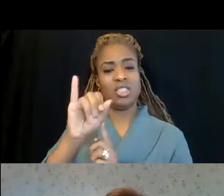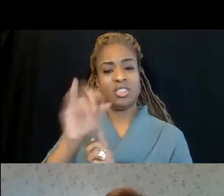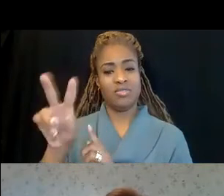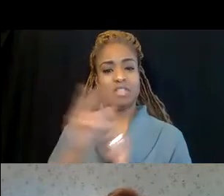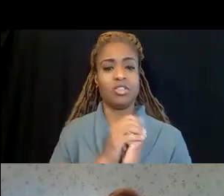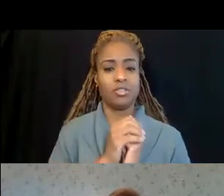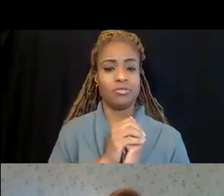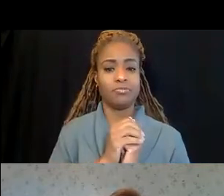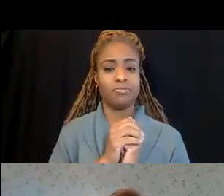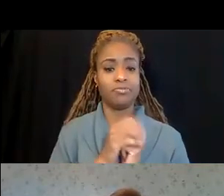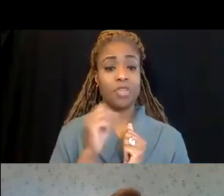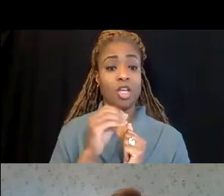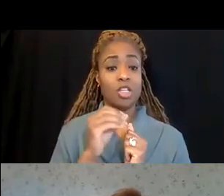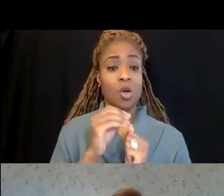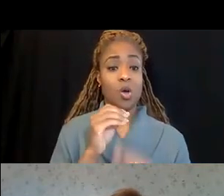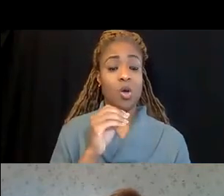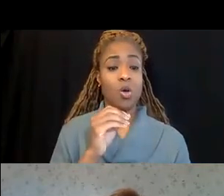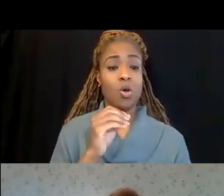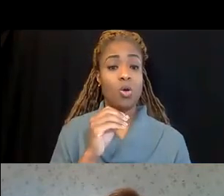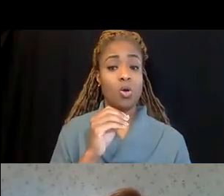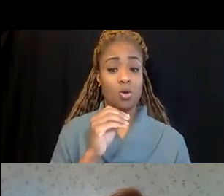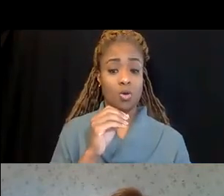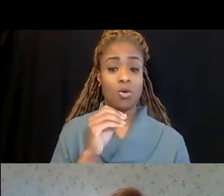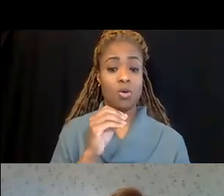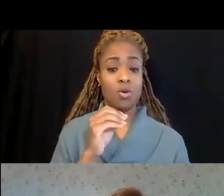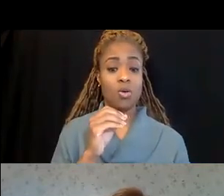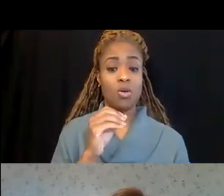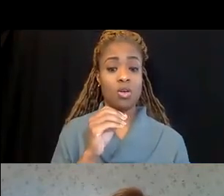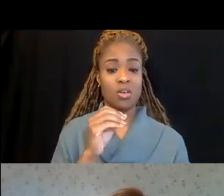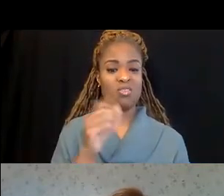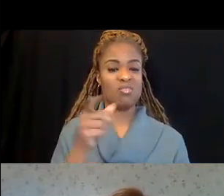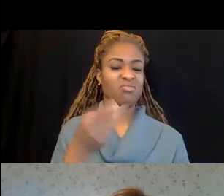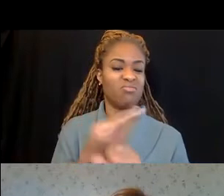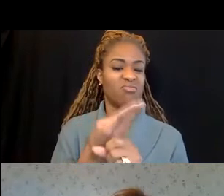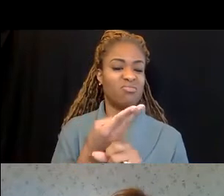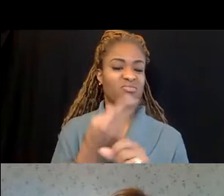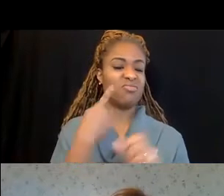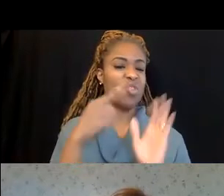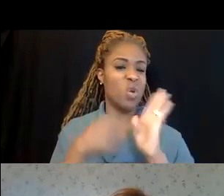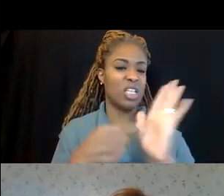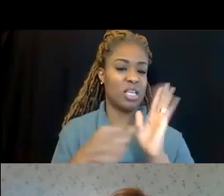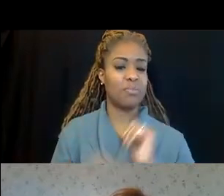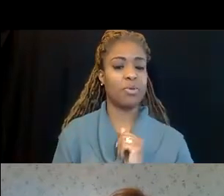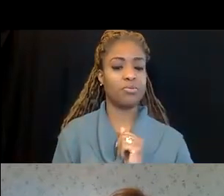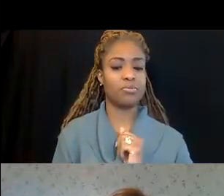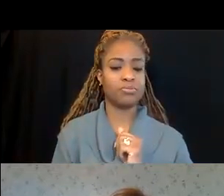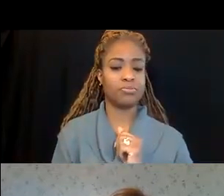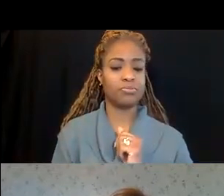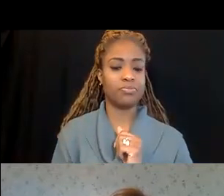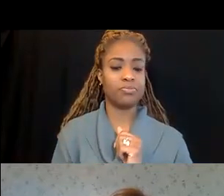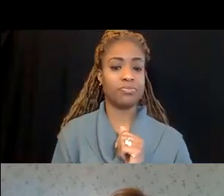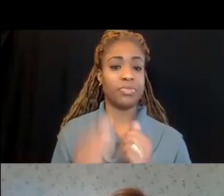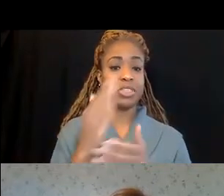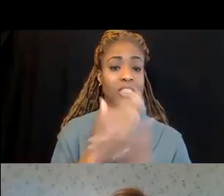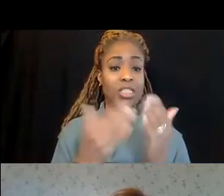So when you look at what it, and we'll use this example for general industry. Some of the things